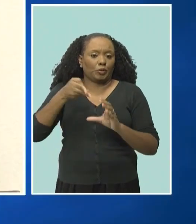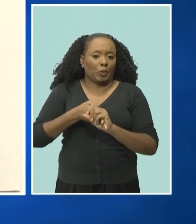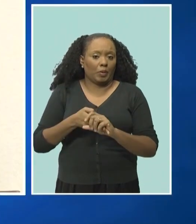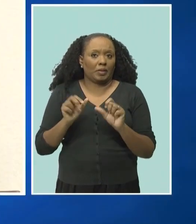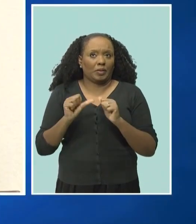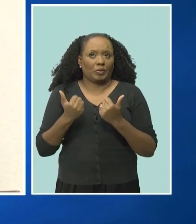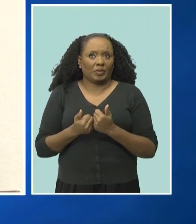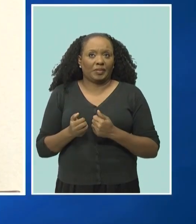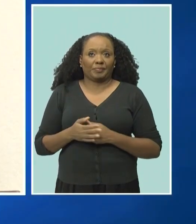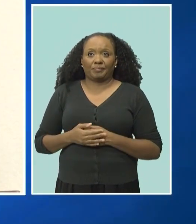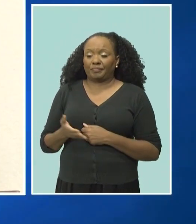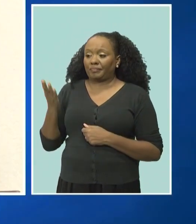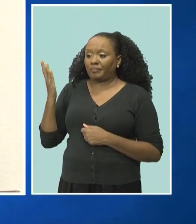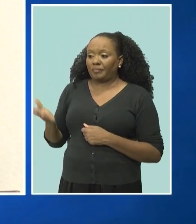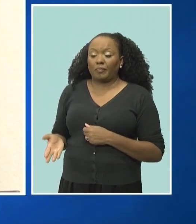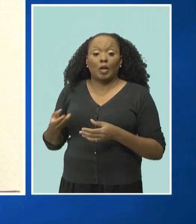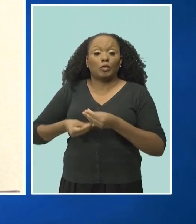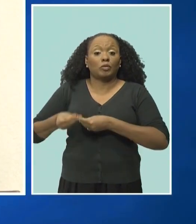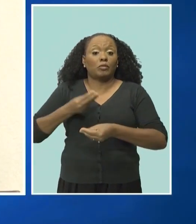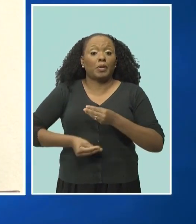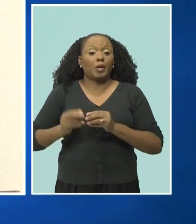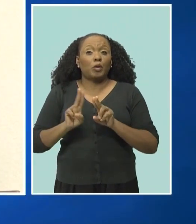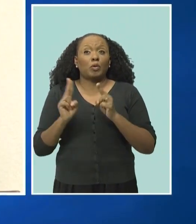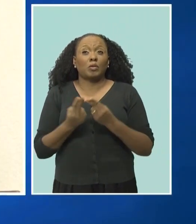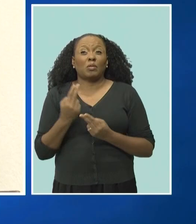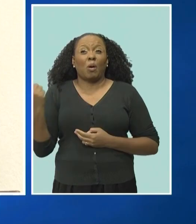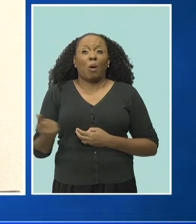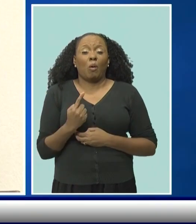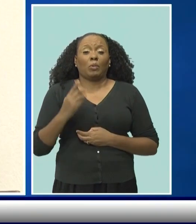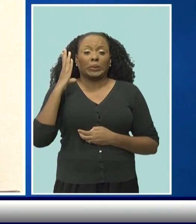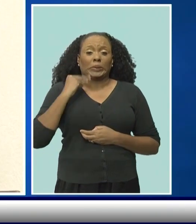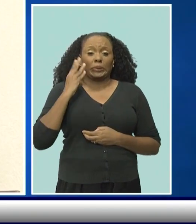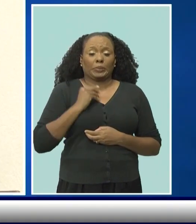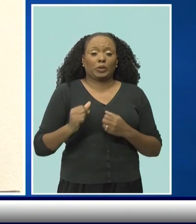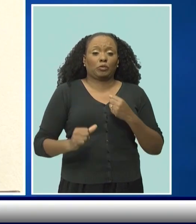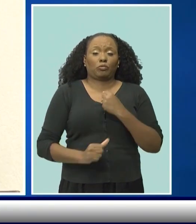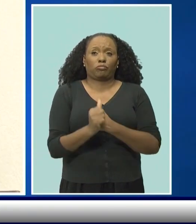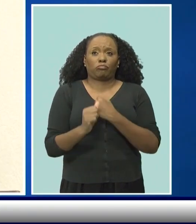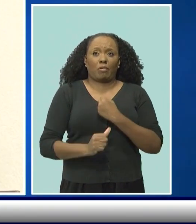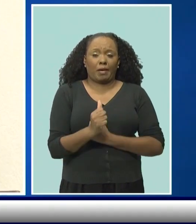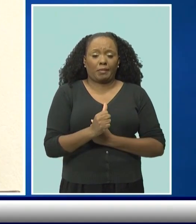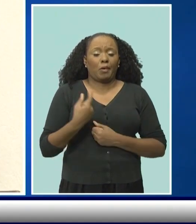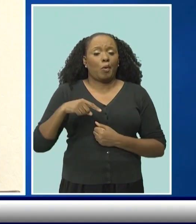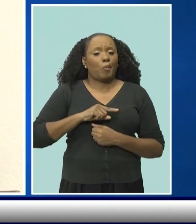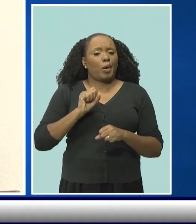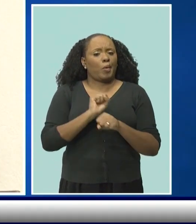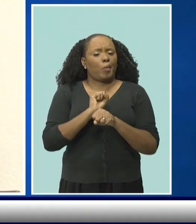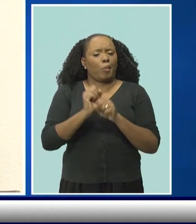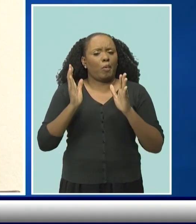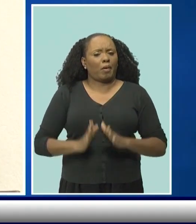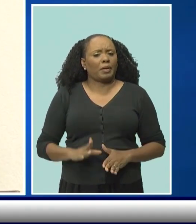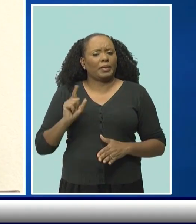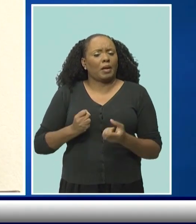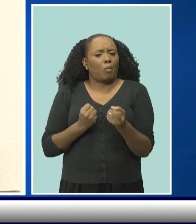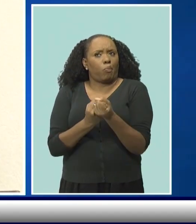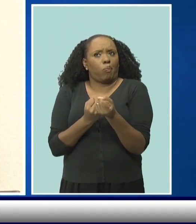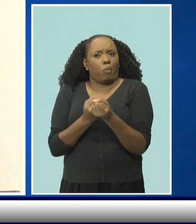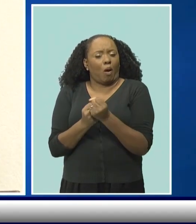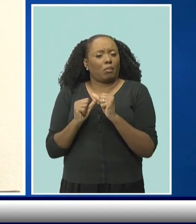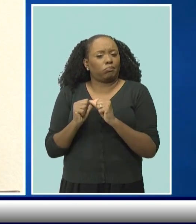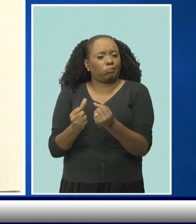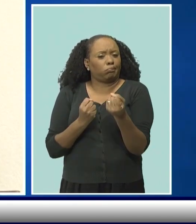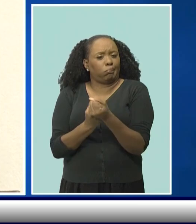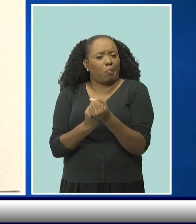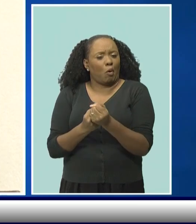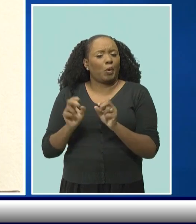Trade unions are constantly on the track and workers need to recommit to their unions. This is essential